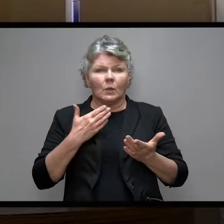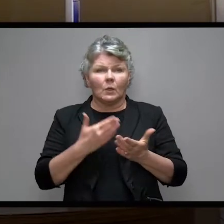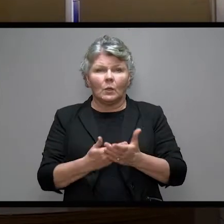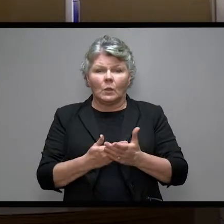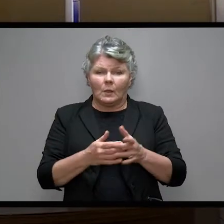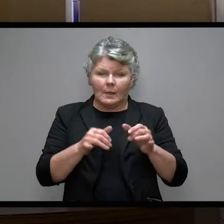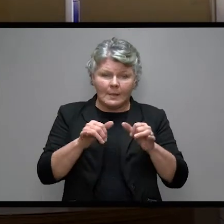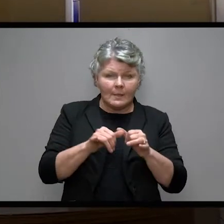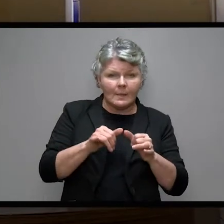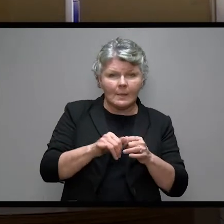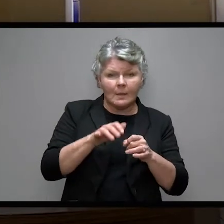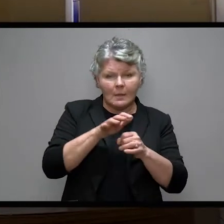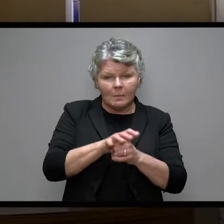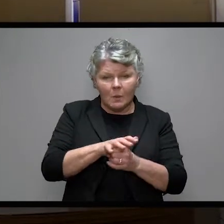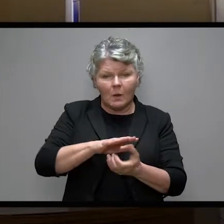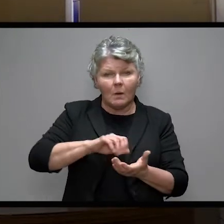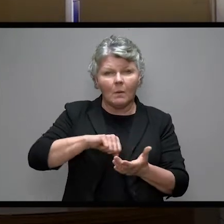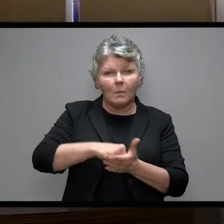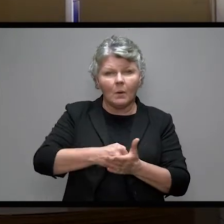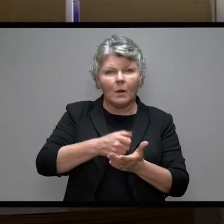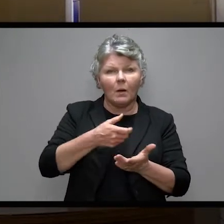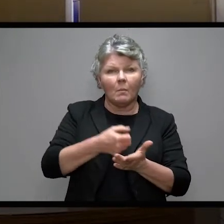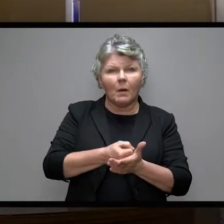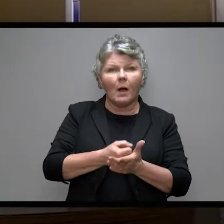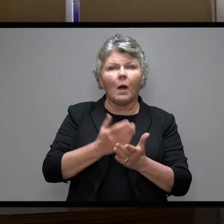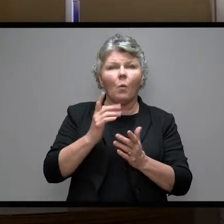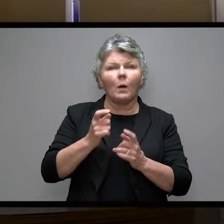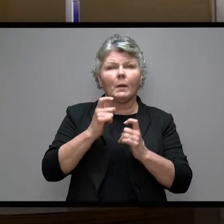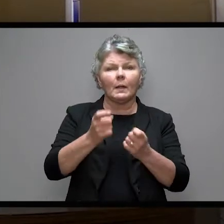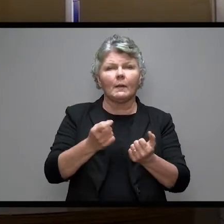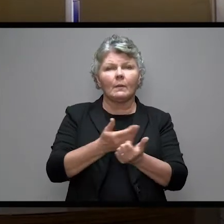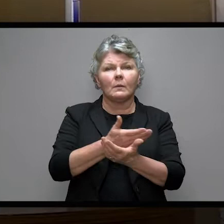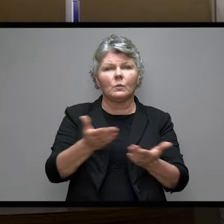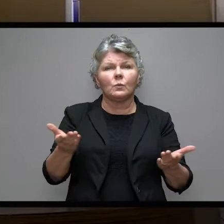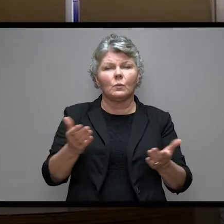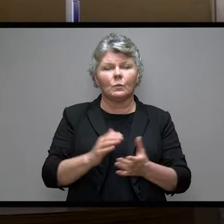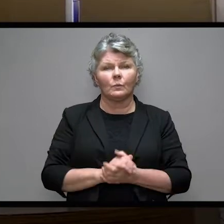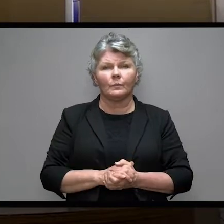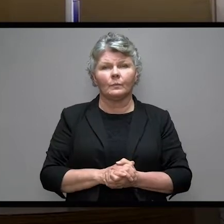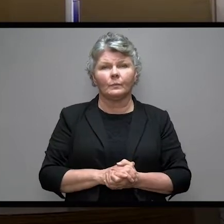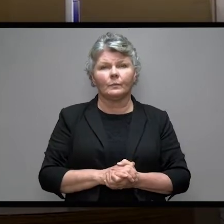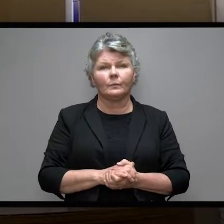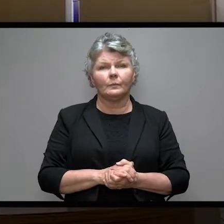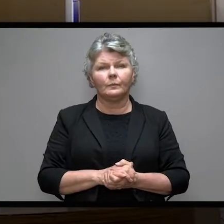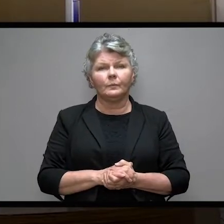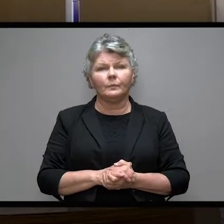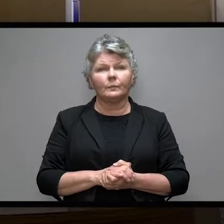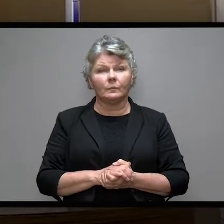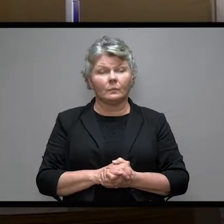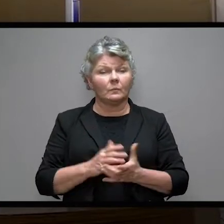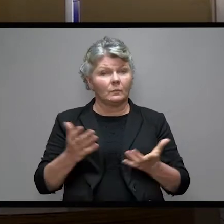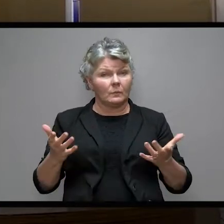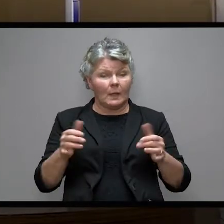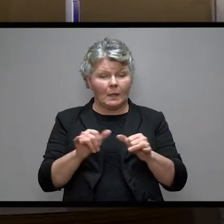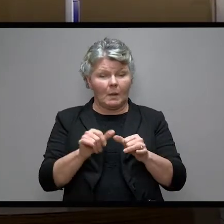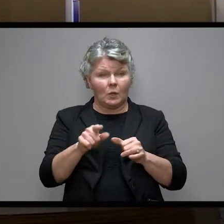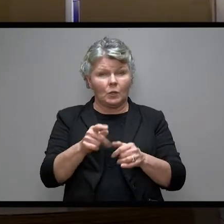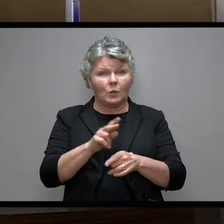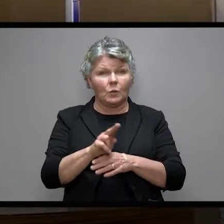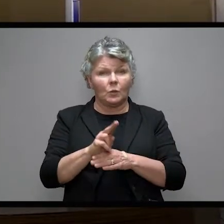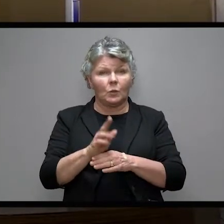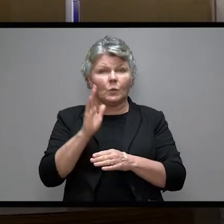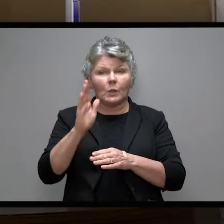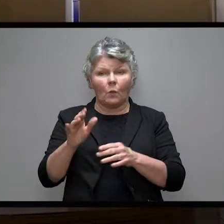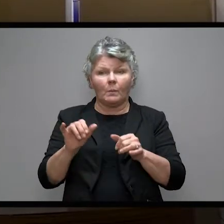shaken together, running over, will be put into your lap. For with the measure you use, it will be